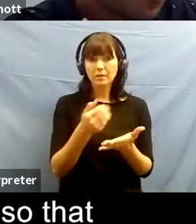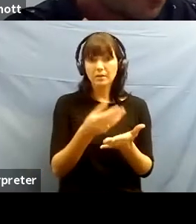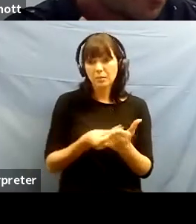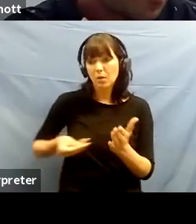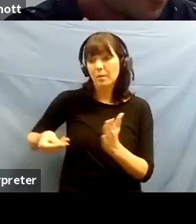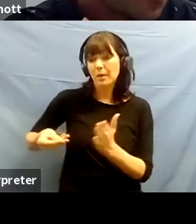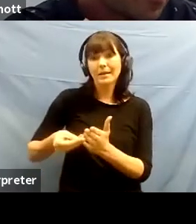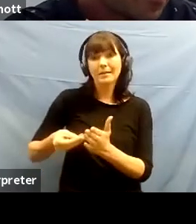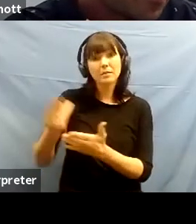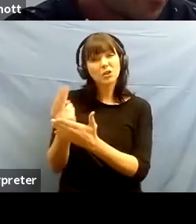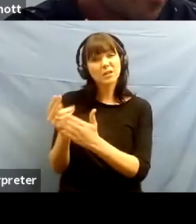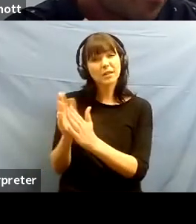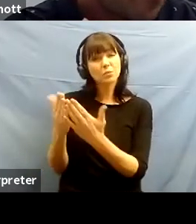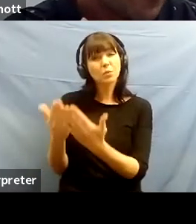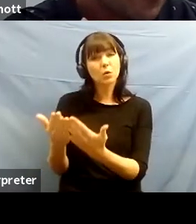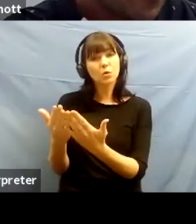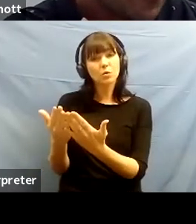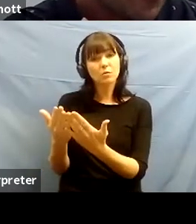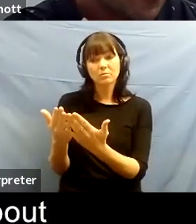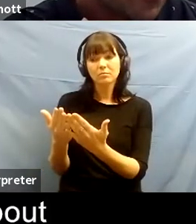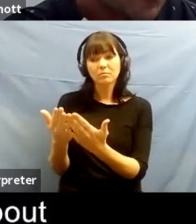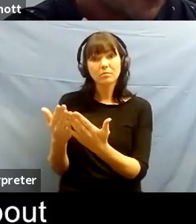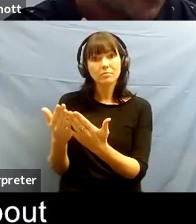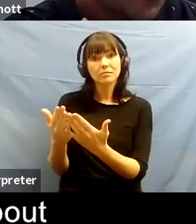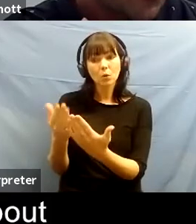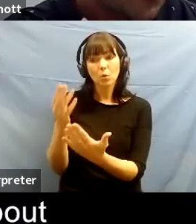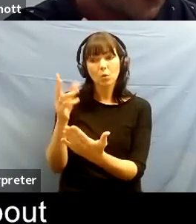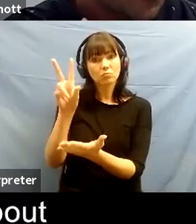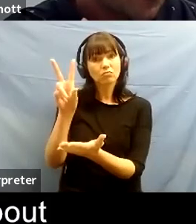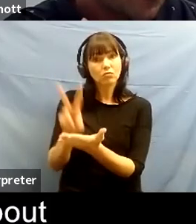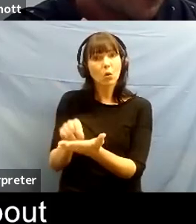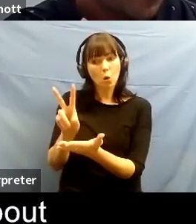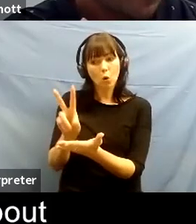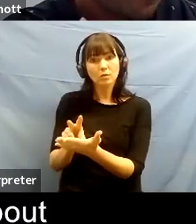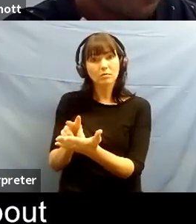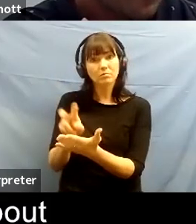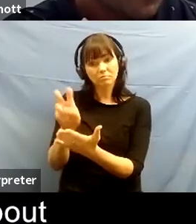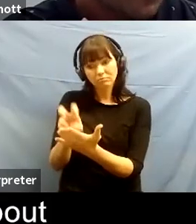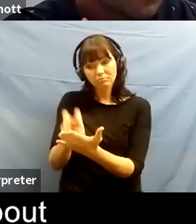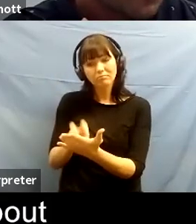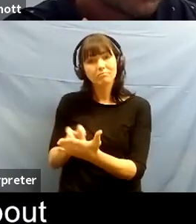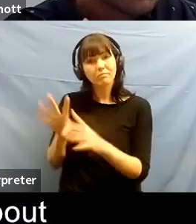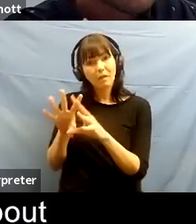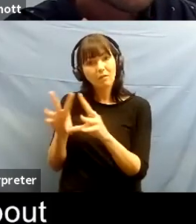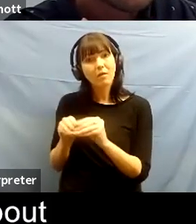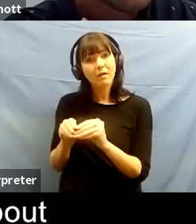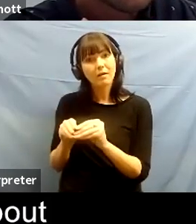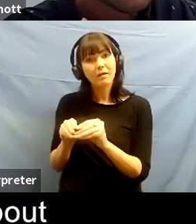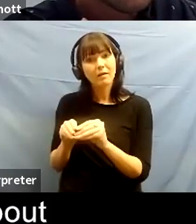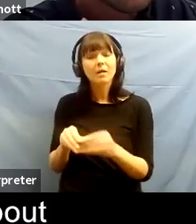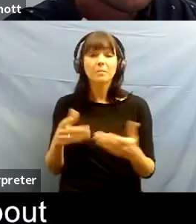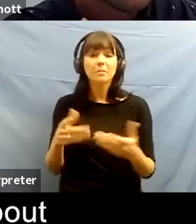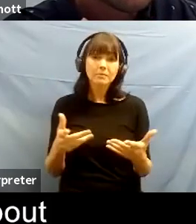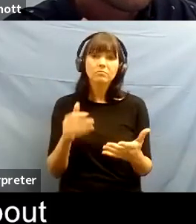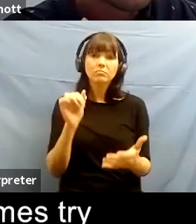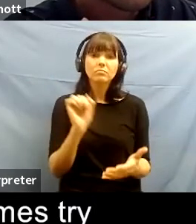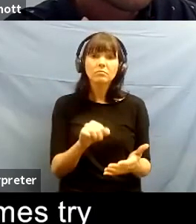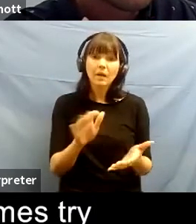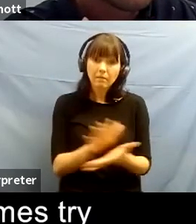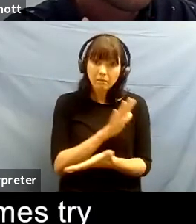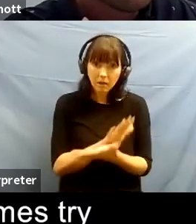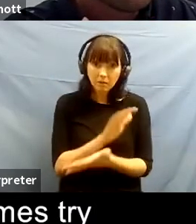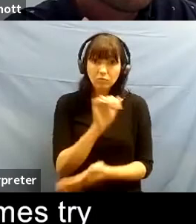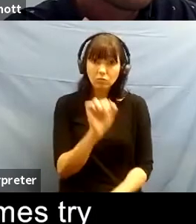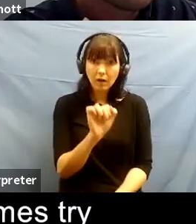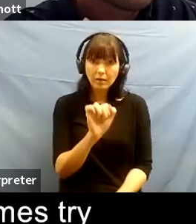thoughts throughout the process um again obviously for me it's all about having fun but something i've learned through